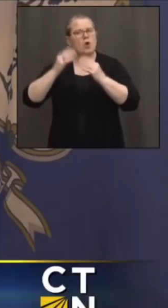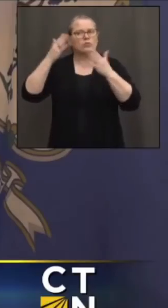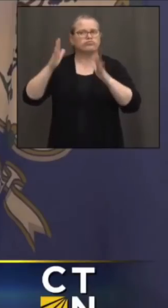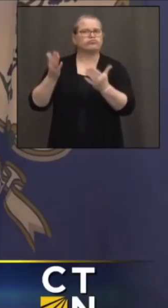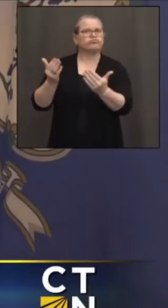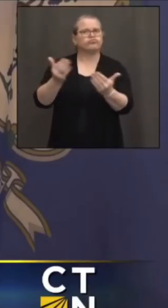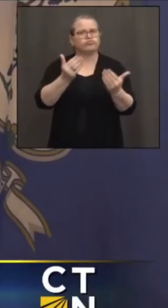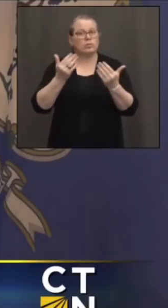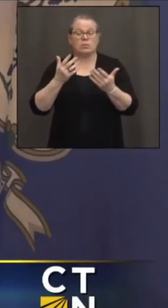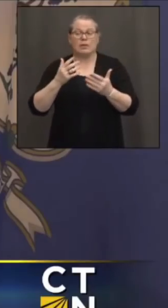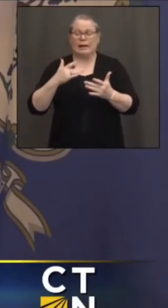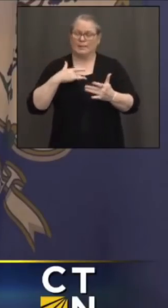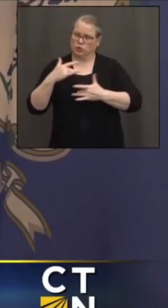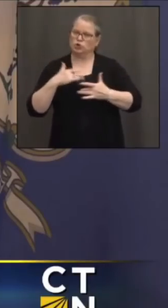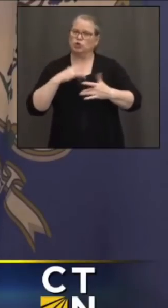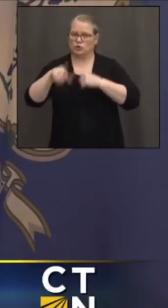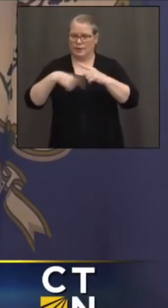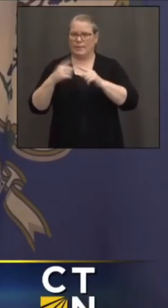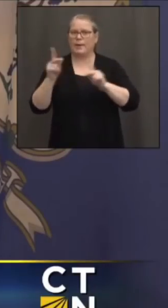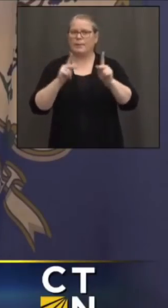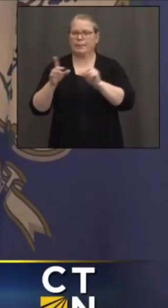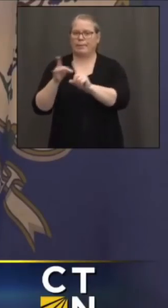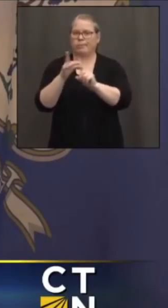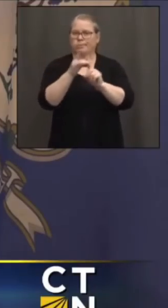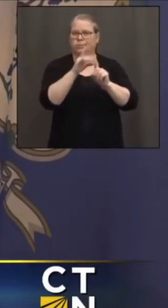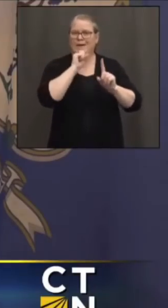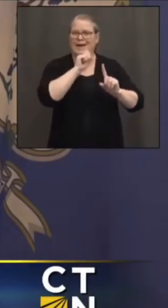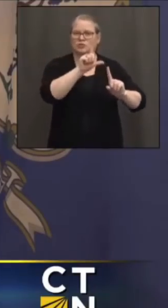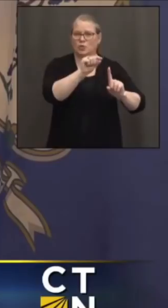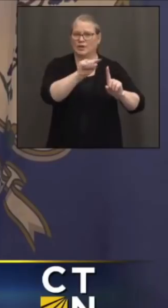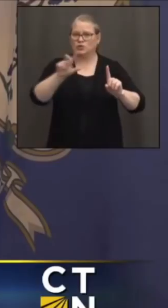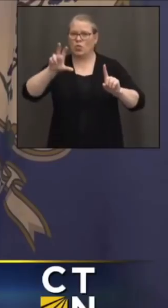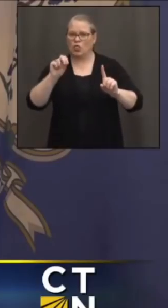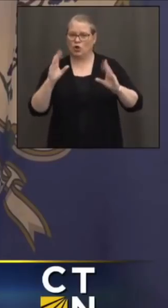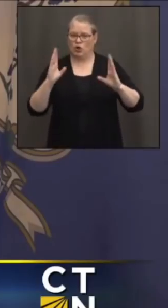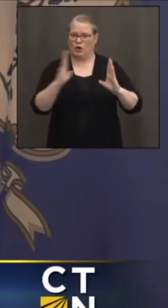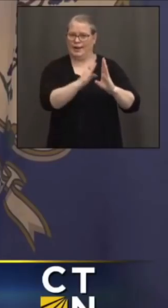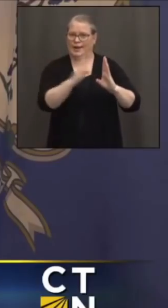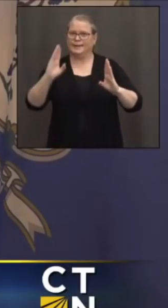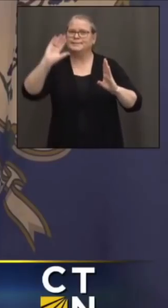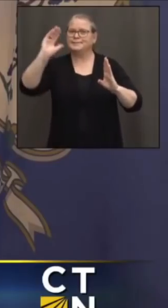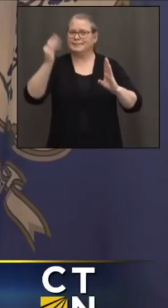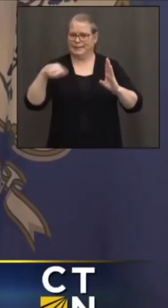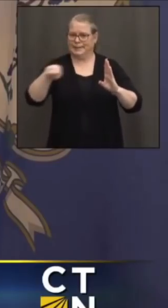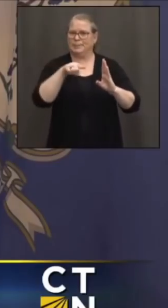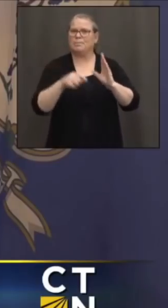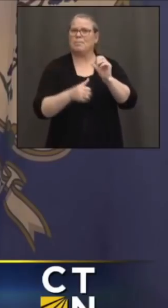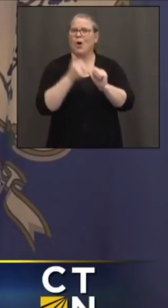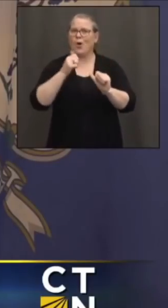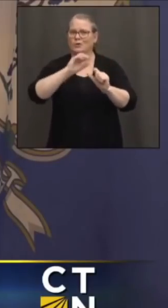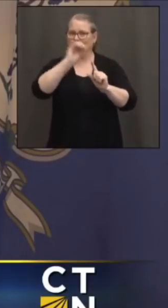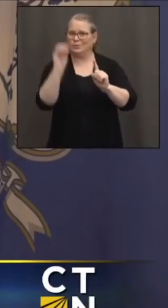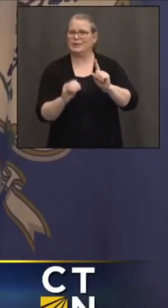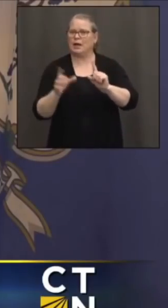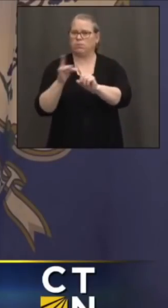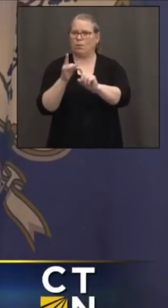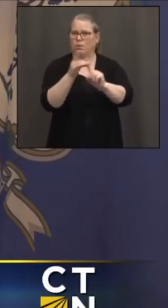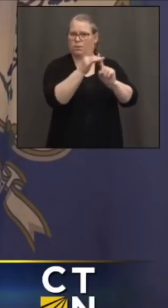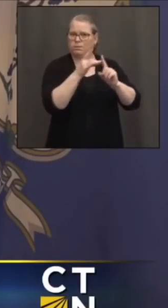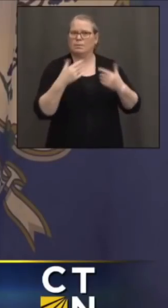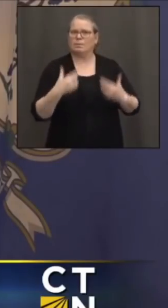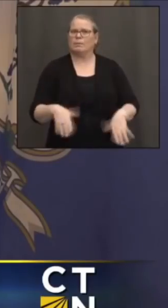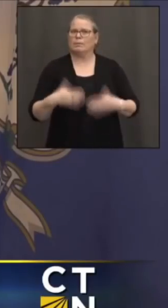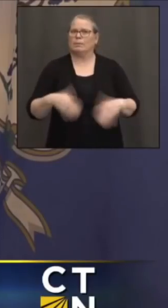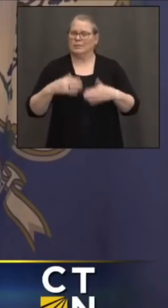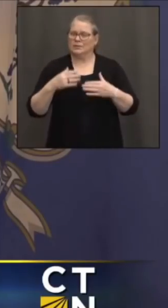among the younger folks, especially 20 to 30 years old, the so-called invincibles. So you can see we've made a particular effort to make sure